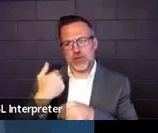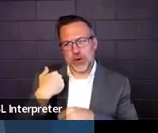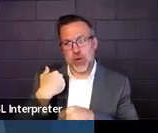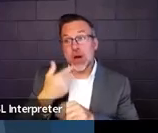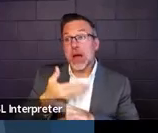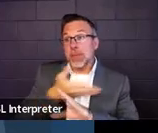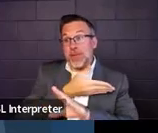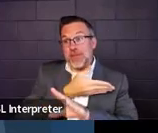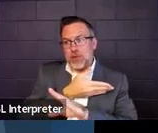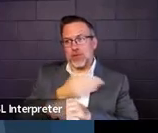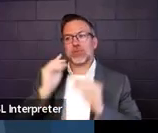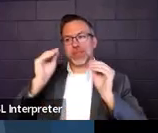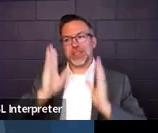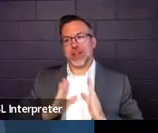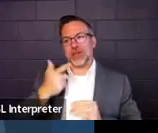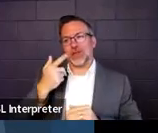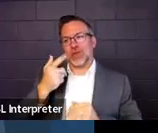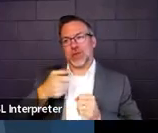for 21 years.